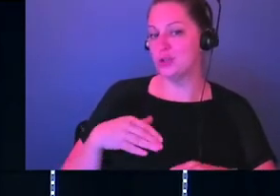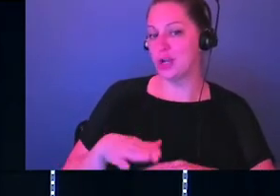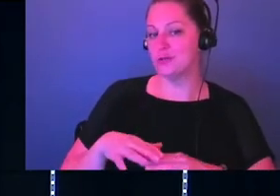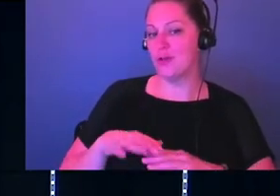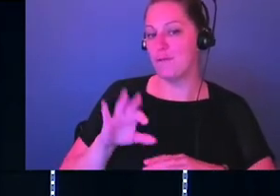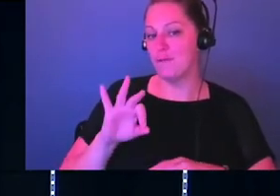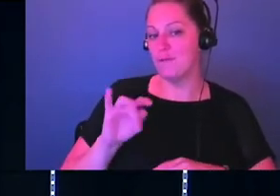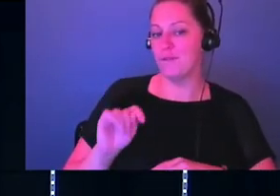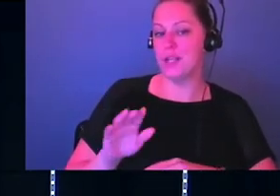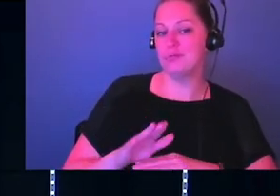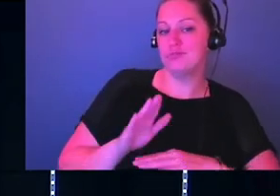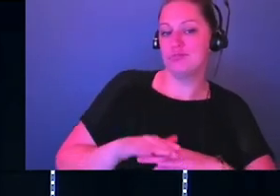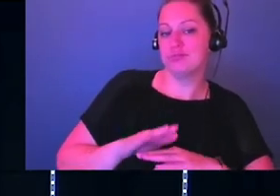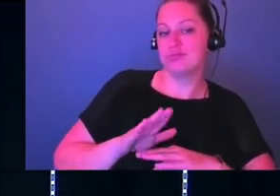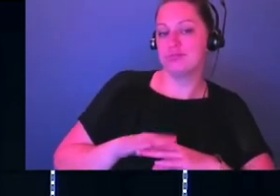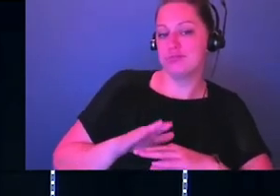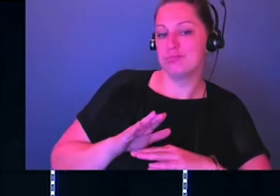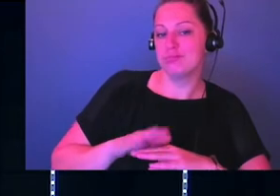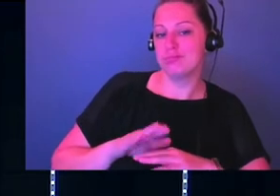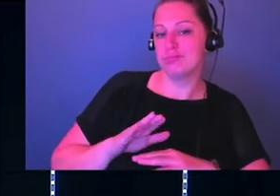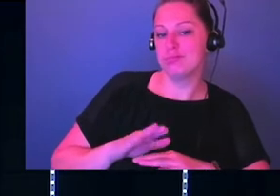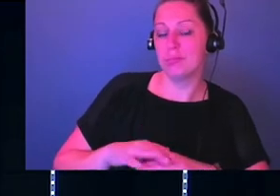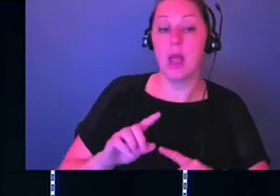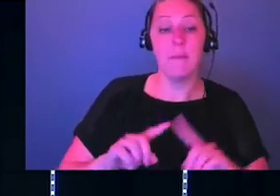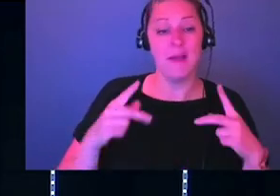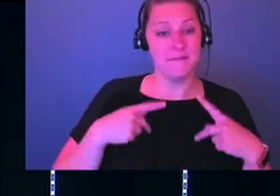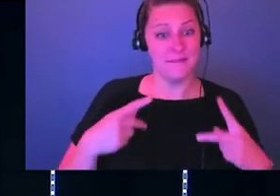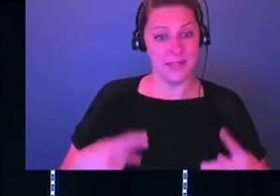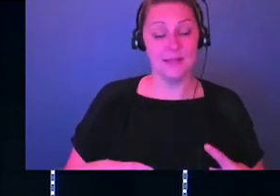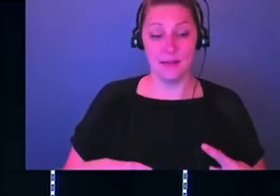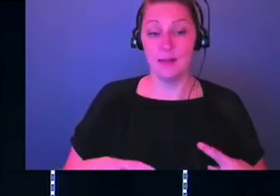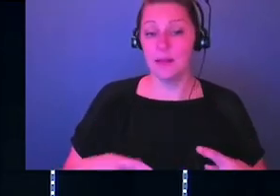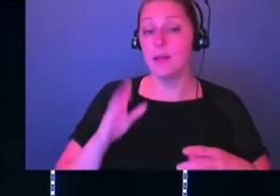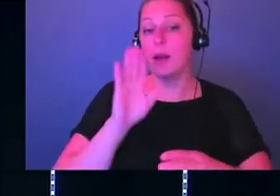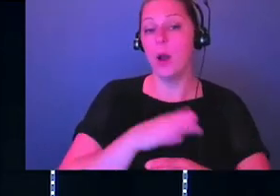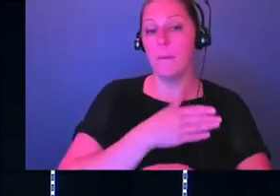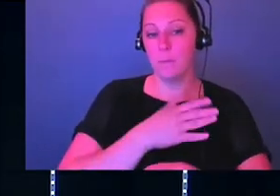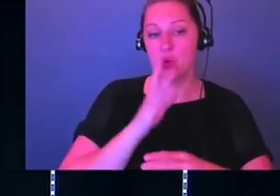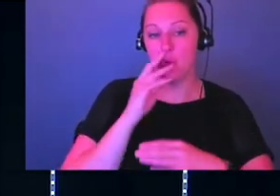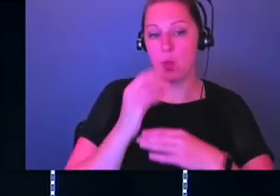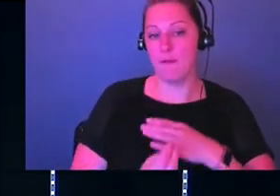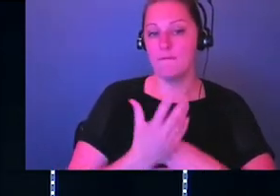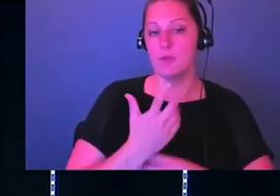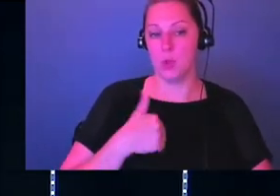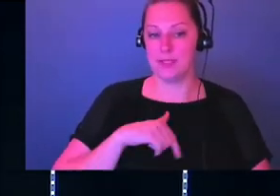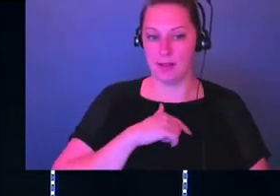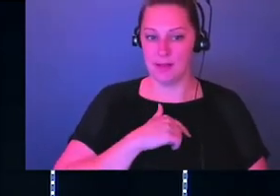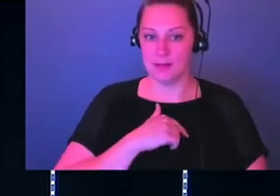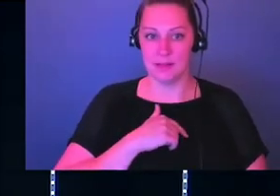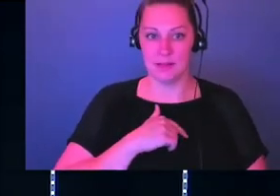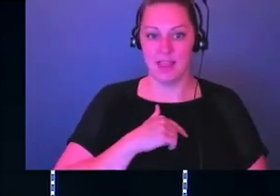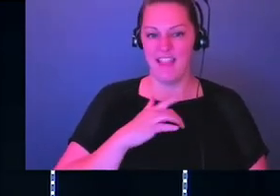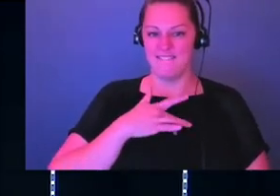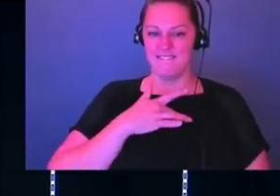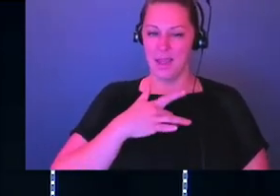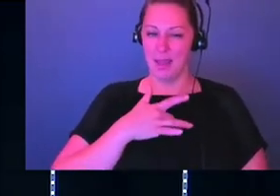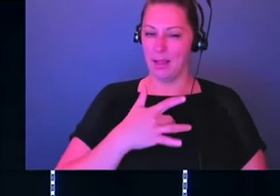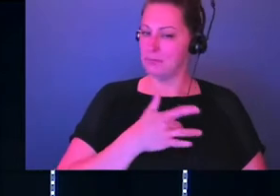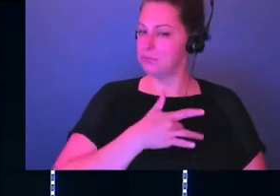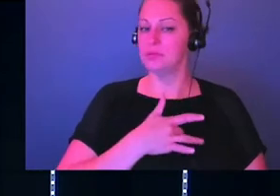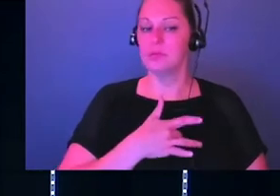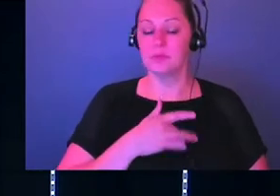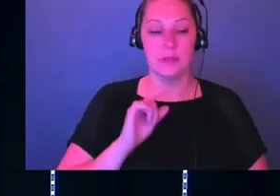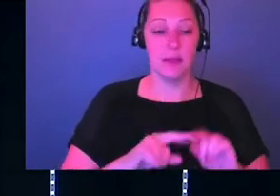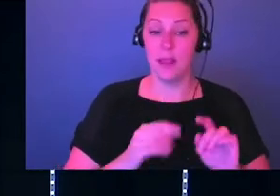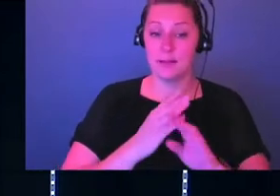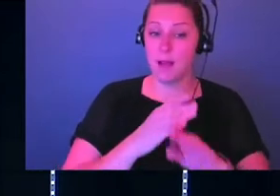you know what I mean? We've all got that stuff. But physically, I believe that music is influential. Like we can't stop the feeling, you know what I'm saying? I